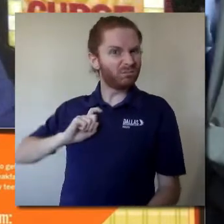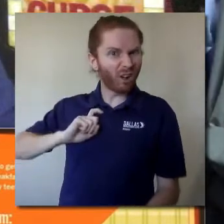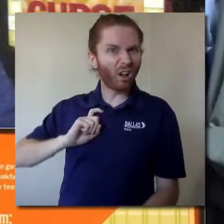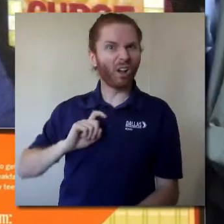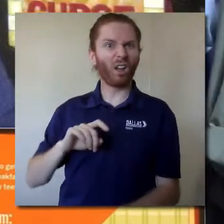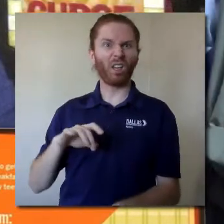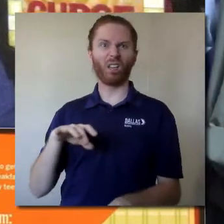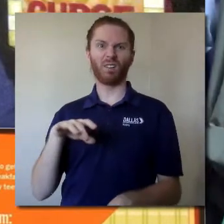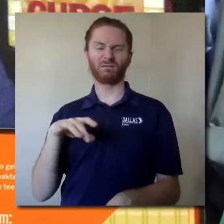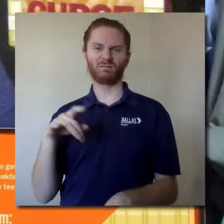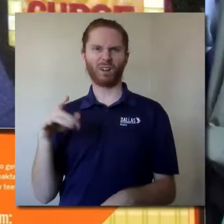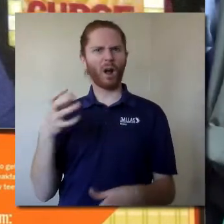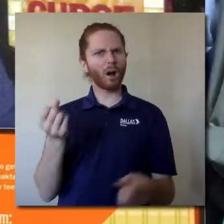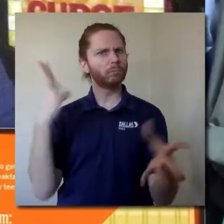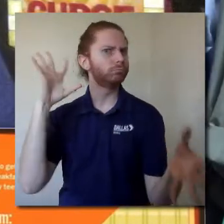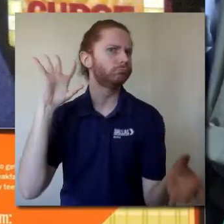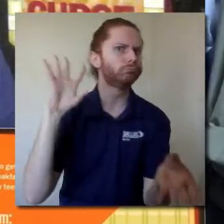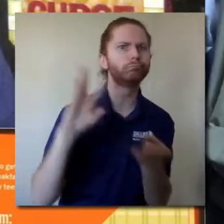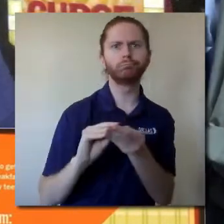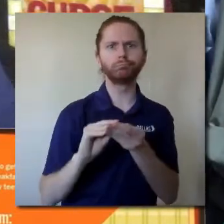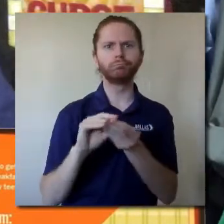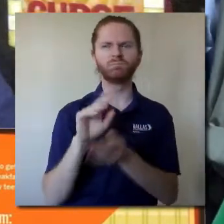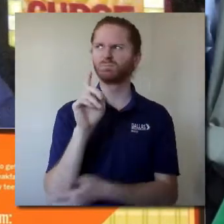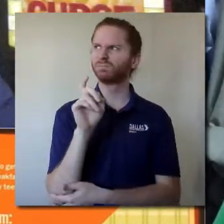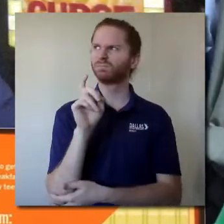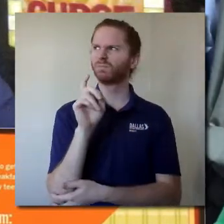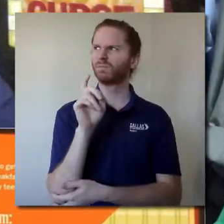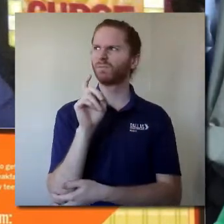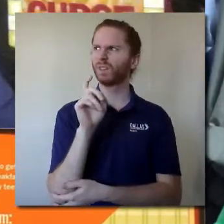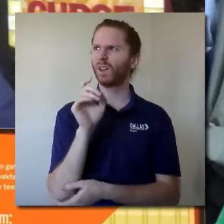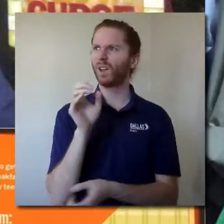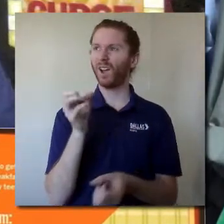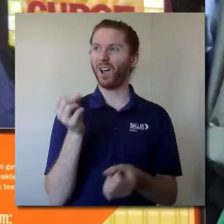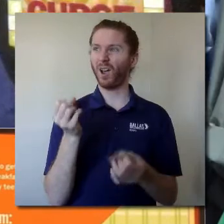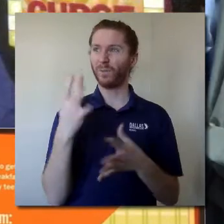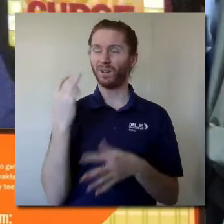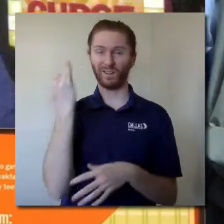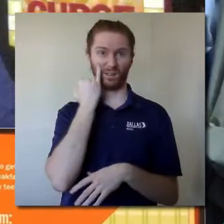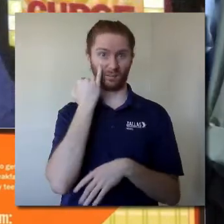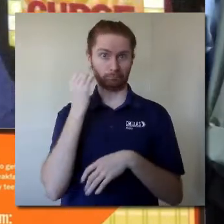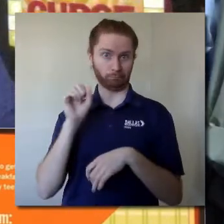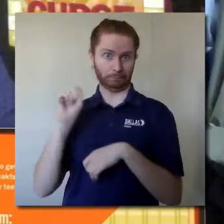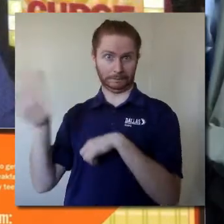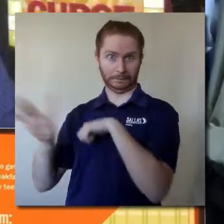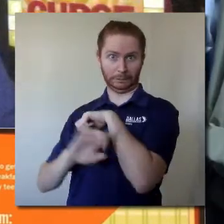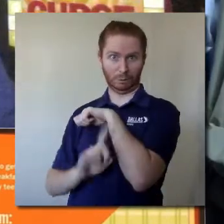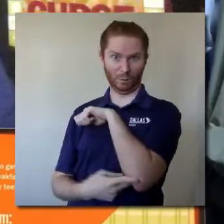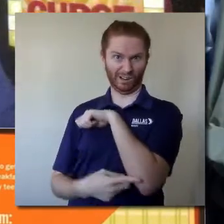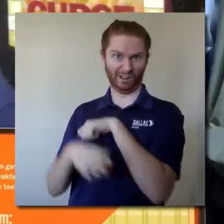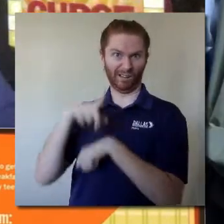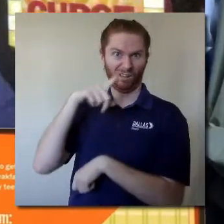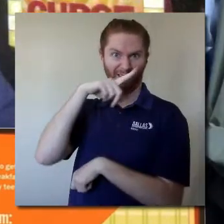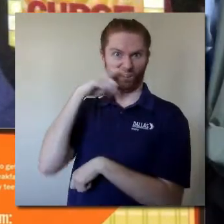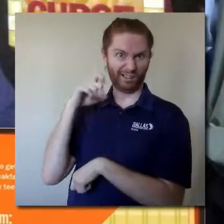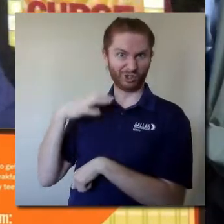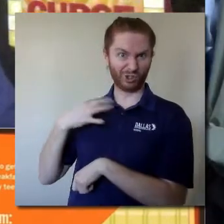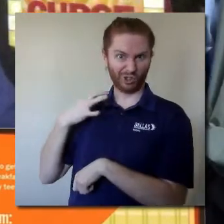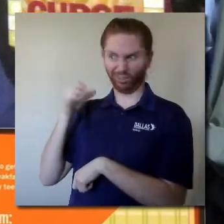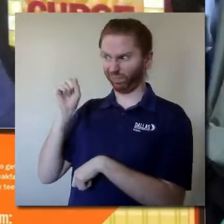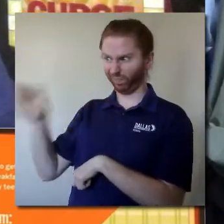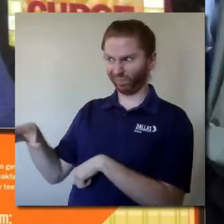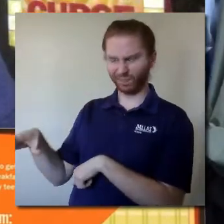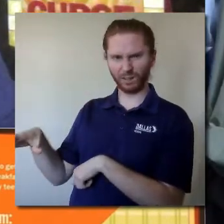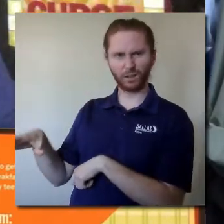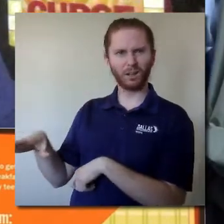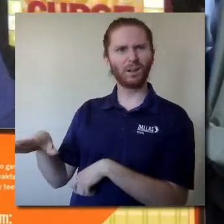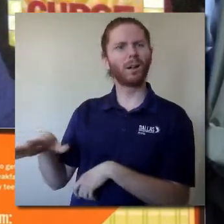How many shirts is that altogether? How many shirts would I have if I threw away that awful plaid shirt? When